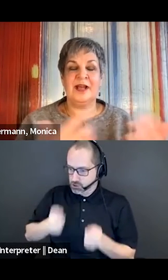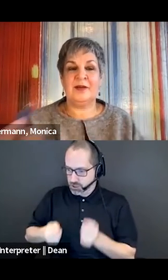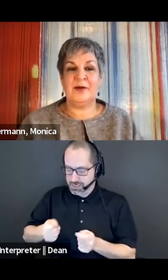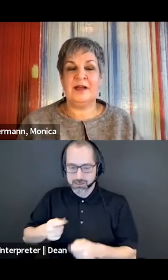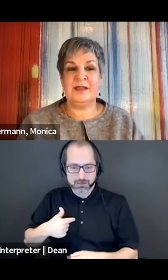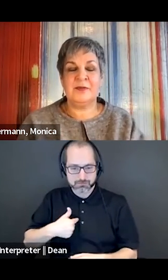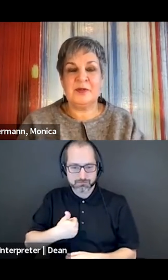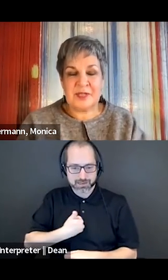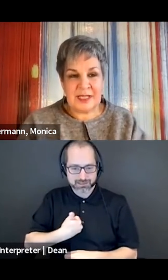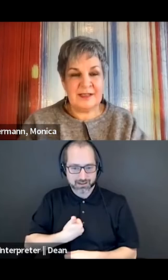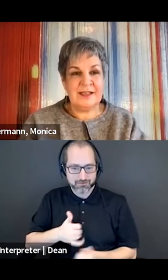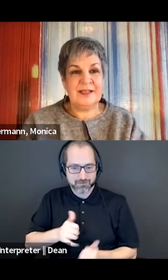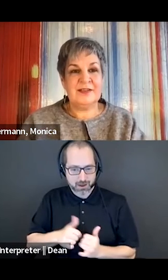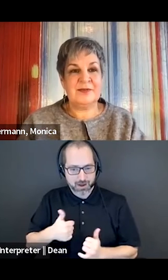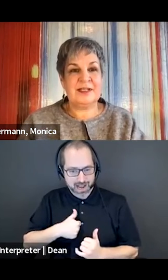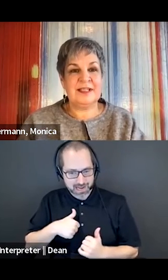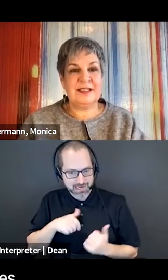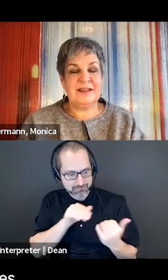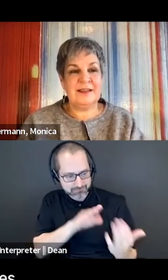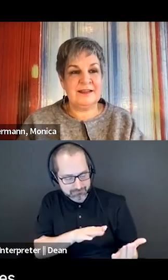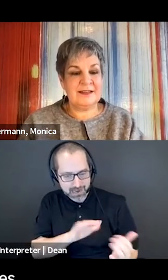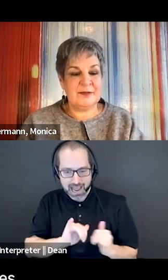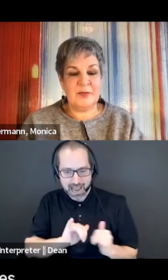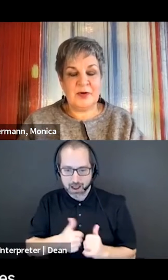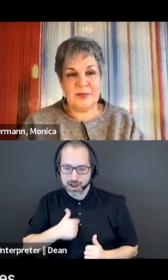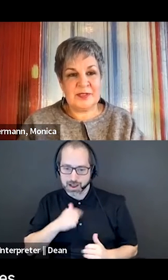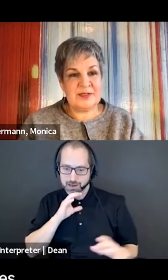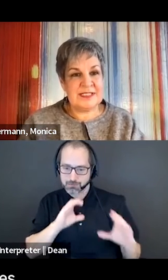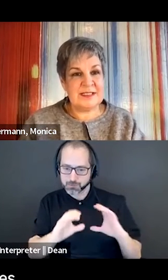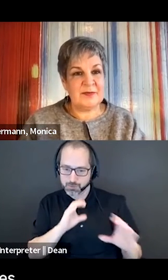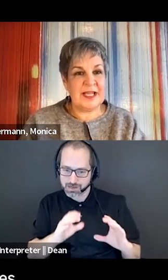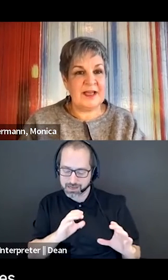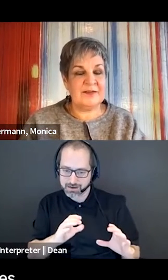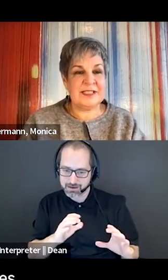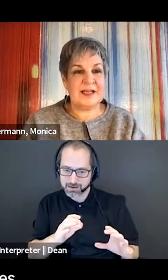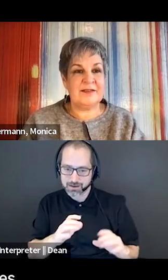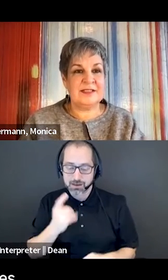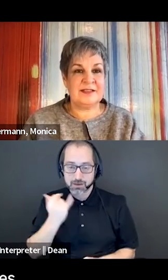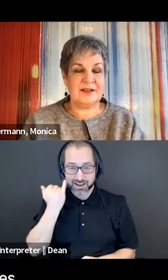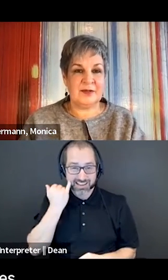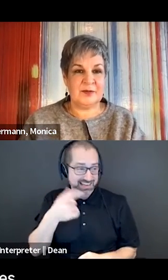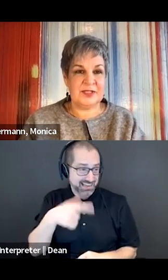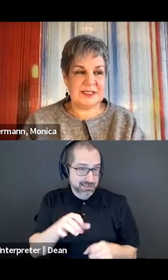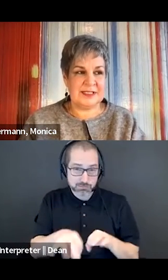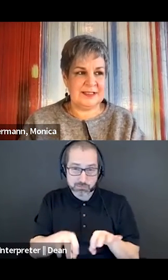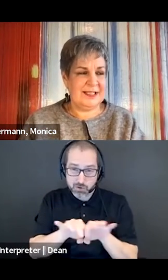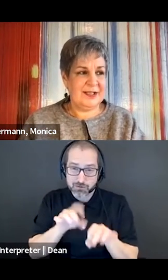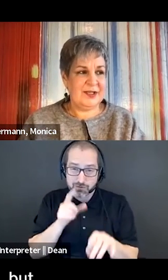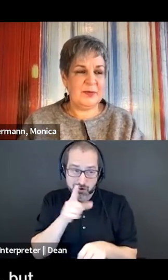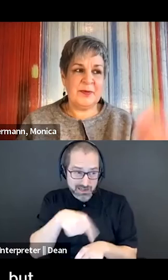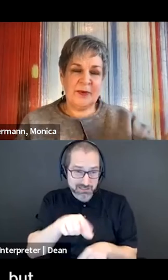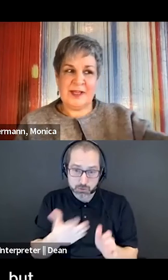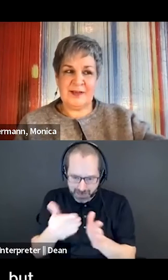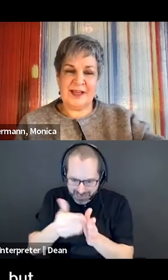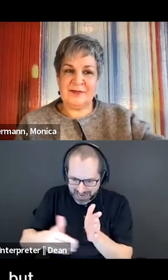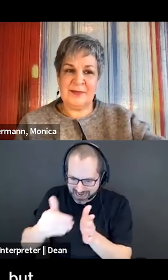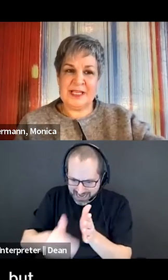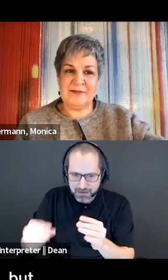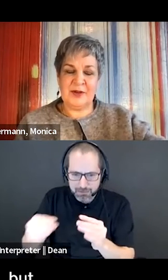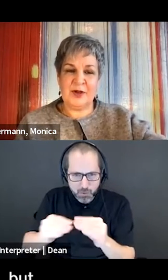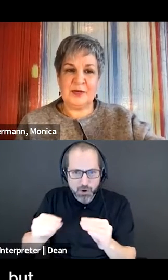know, and how I communicate directly. And I think that the more opportunities that we have to have this dialogue, we're just going to, you know, we